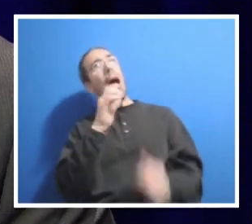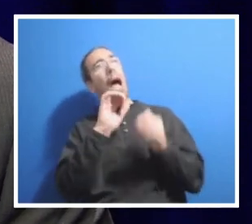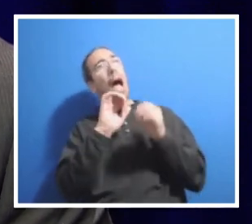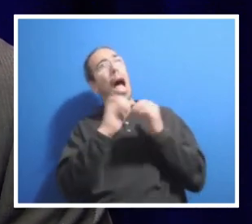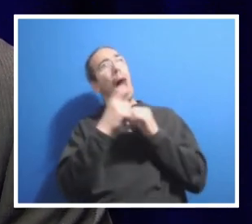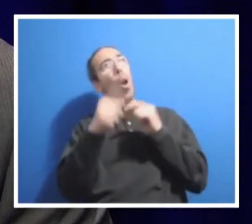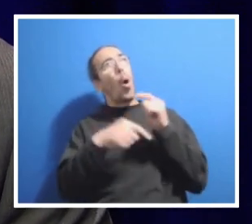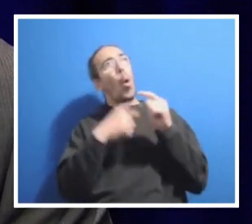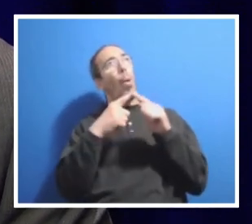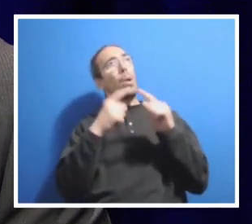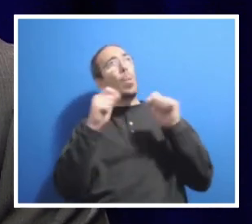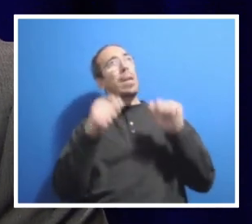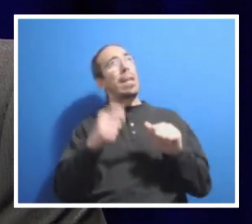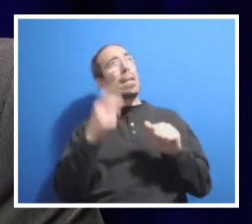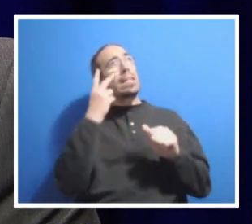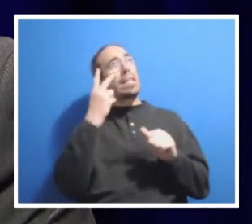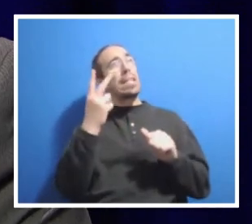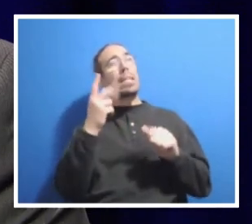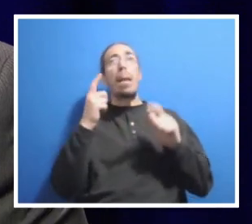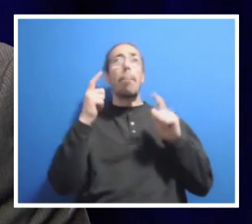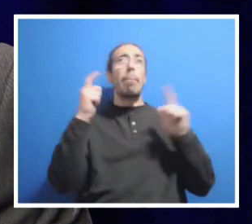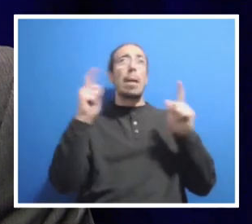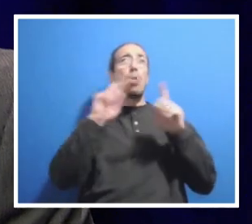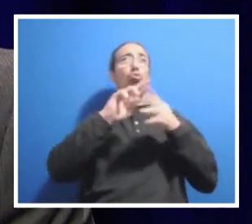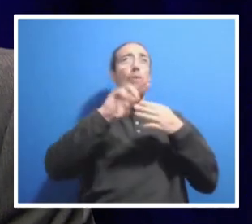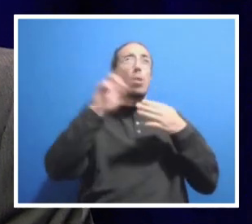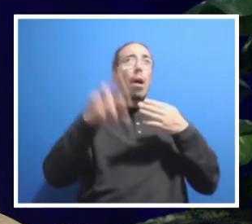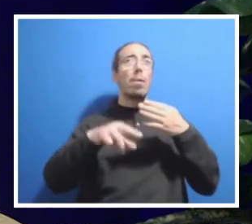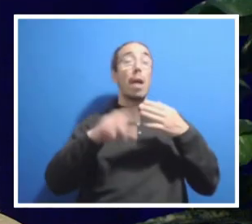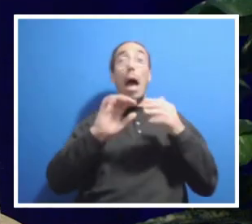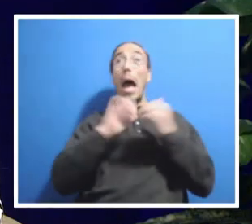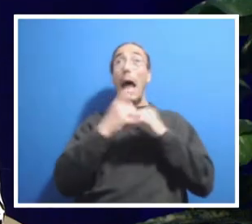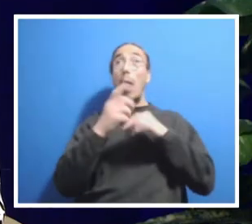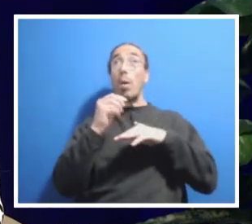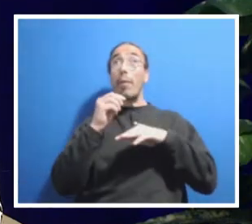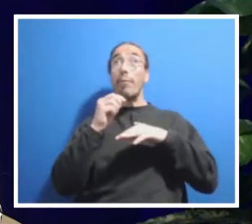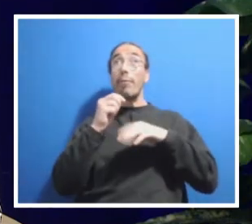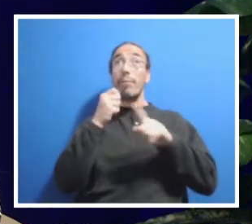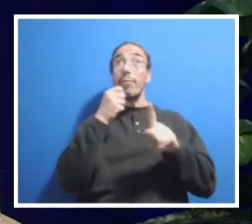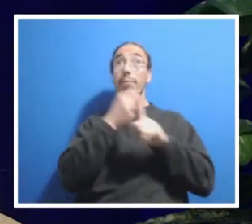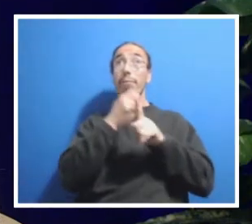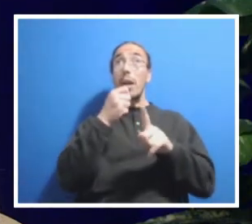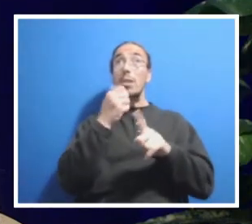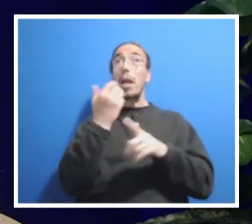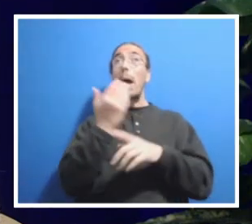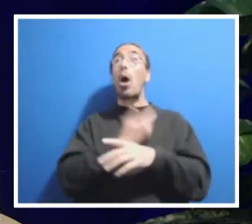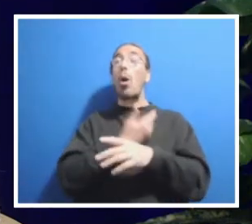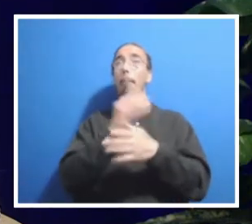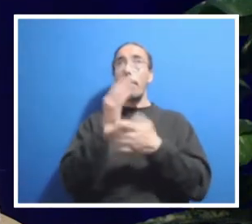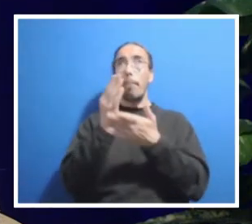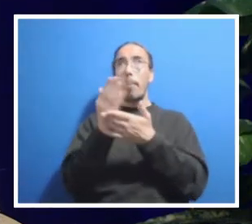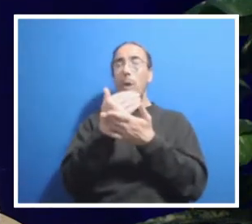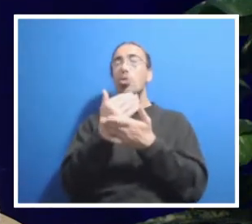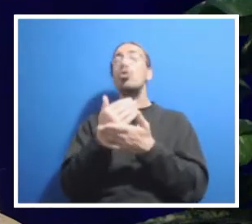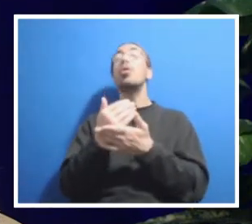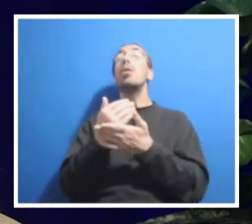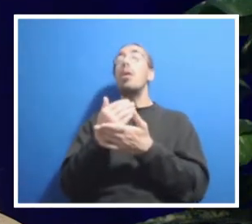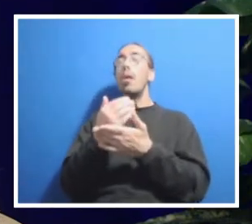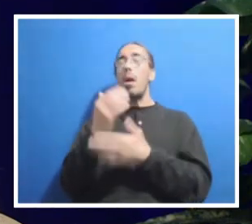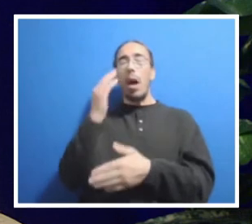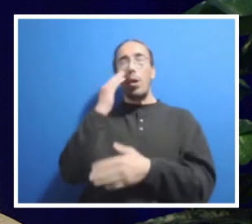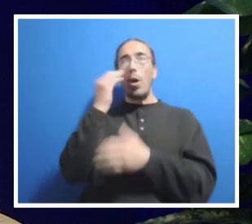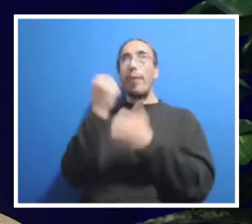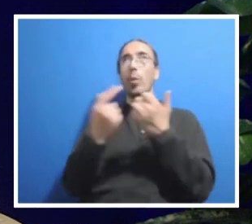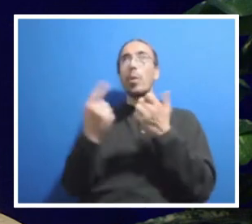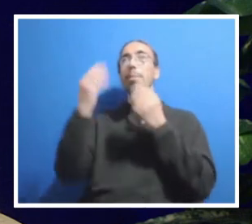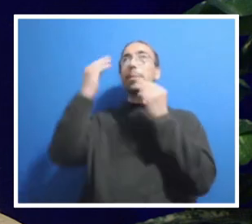some tangible results and how that might affect our budget? Yeah, it's a great question, and I know it's on everybody's minds. Jennifer and I have been staying